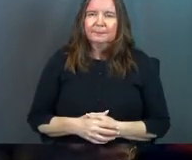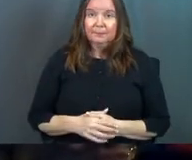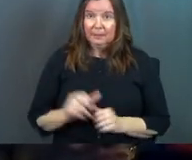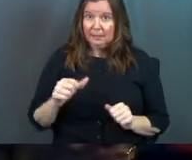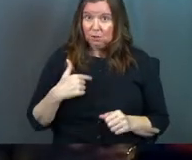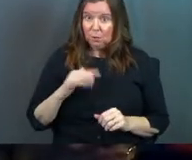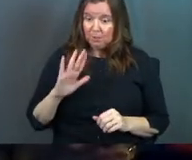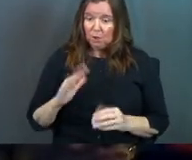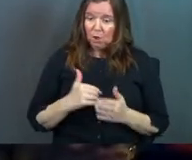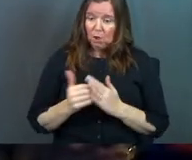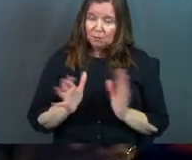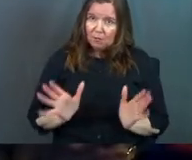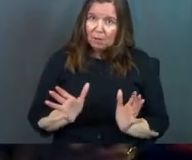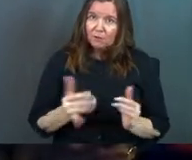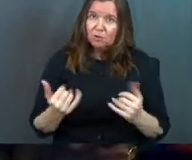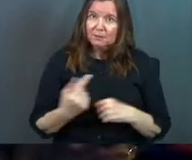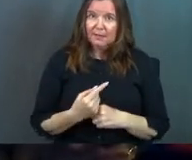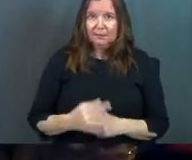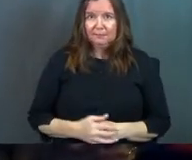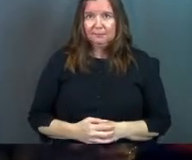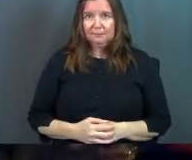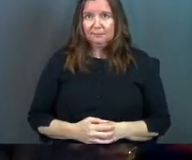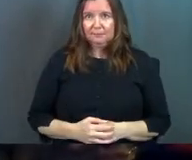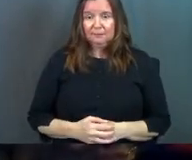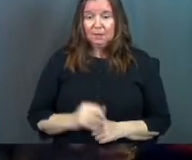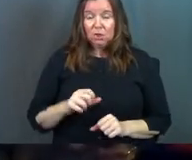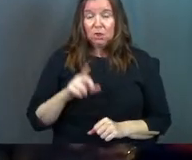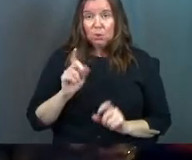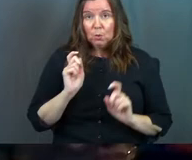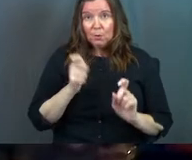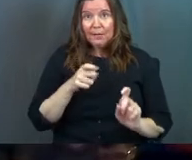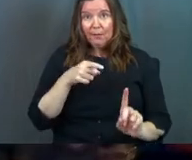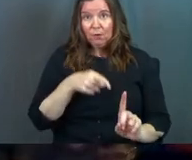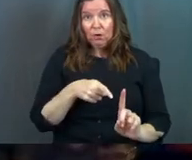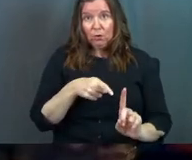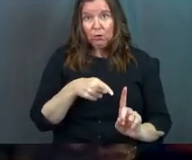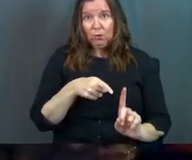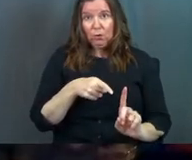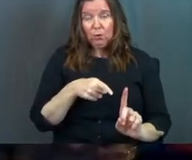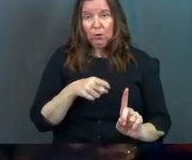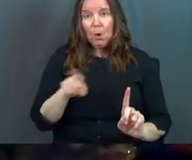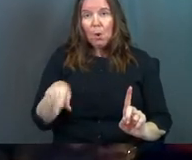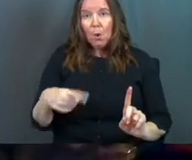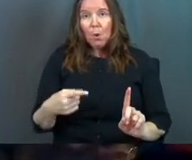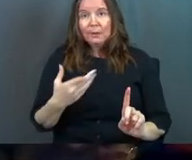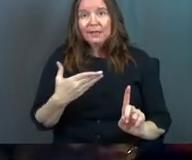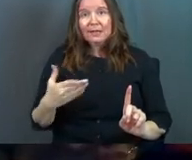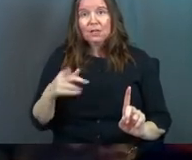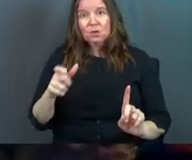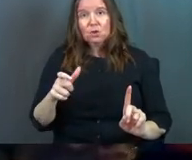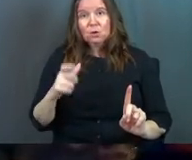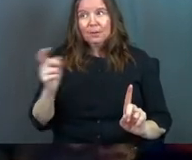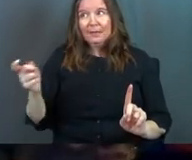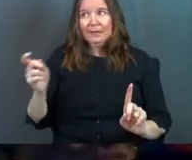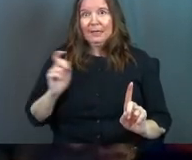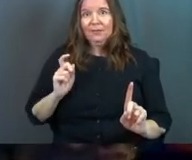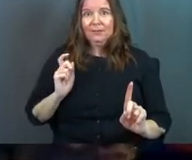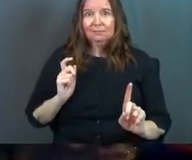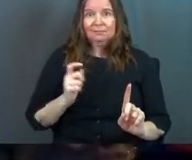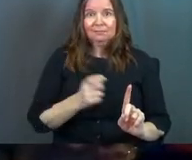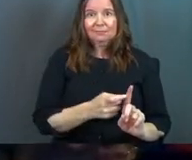Could you be her comforter today? Could you give her only the things that you've been given?